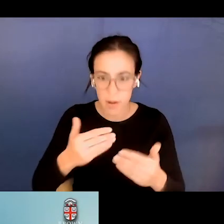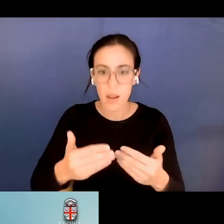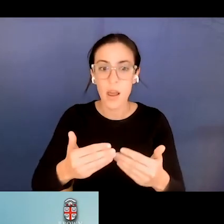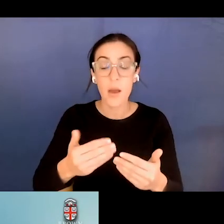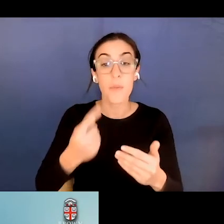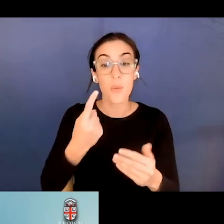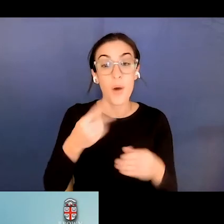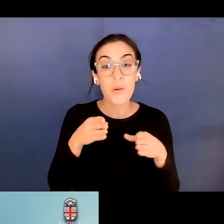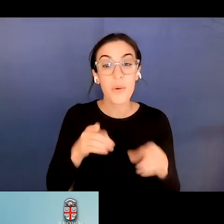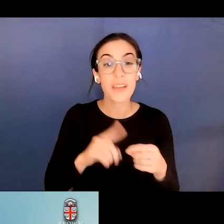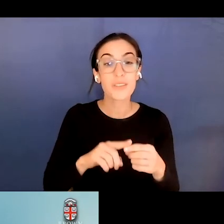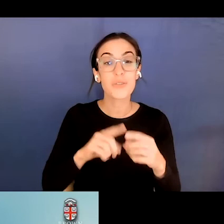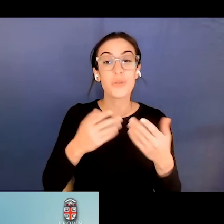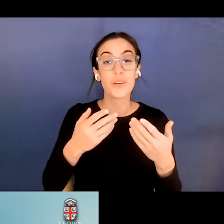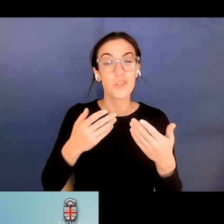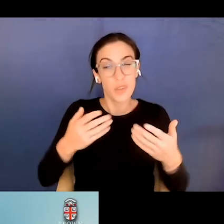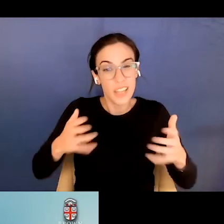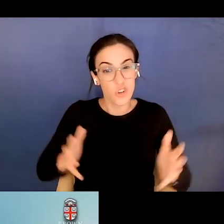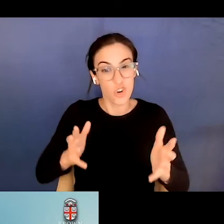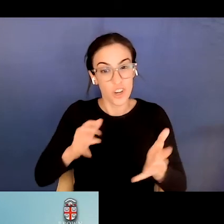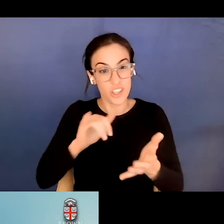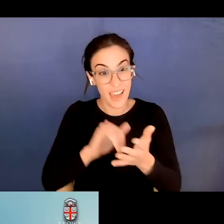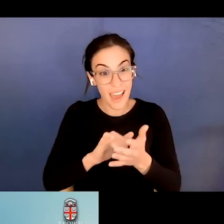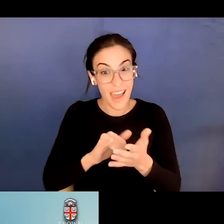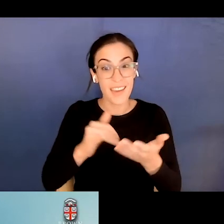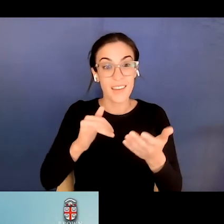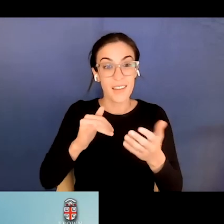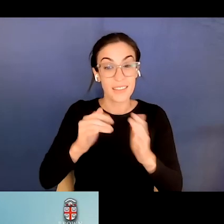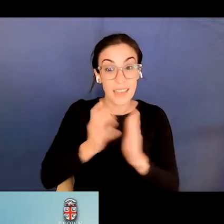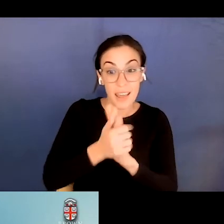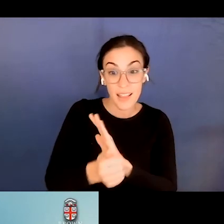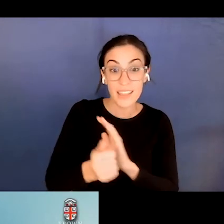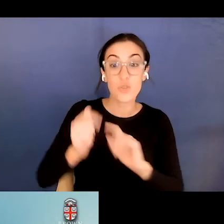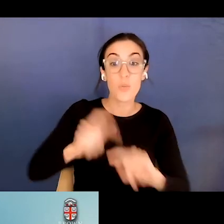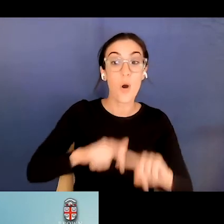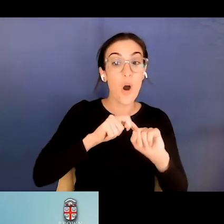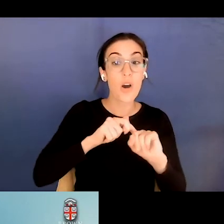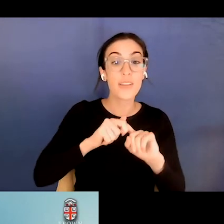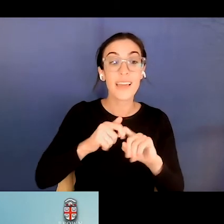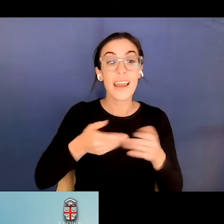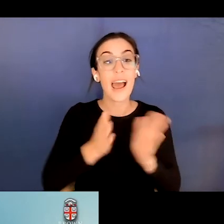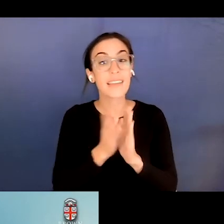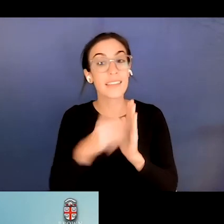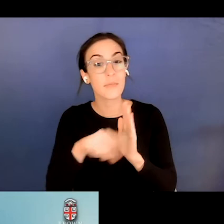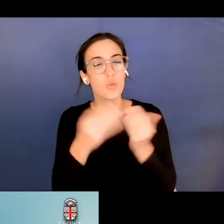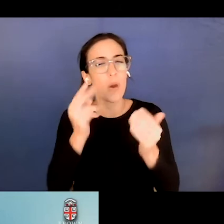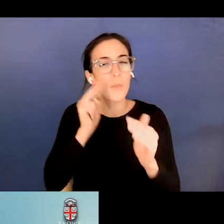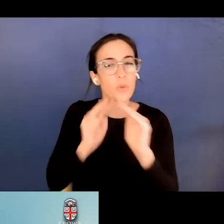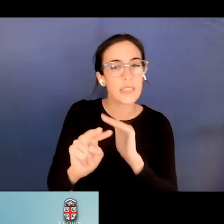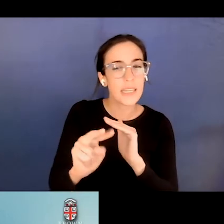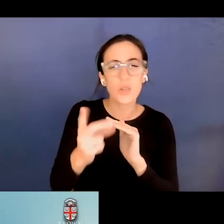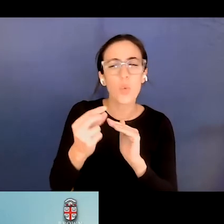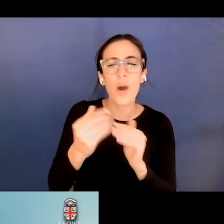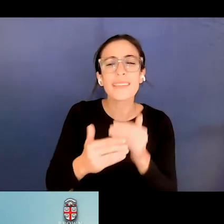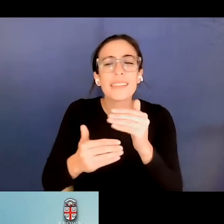stop it periodically and then have them predict what's going to come next. And then they can go back and say, well, were my predictions correct?